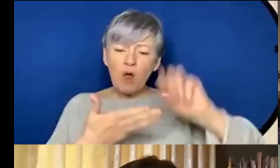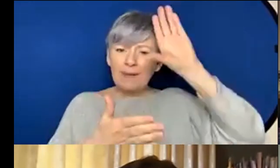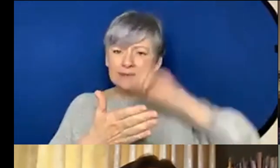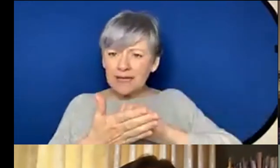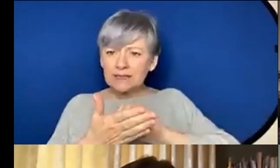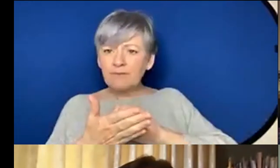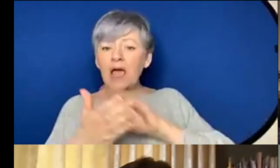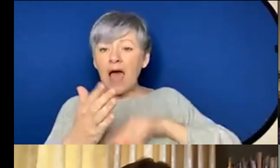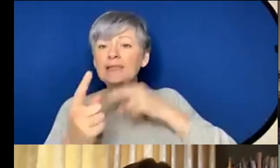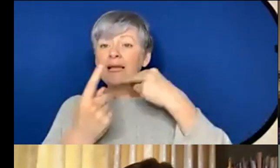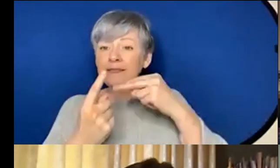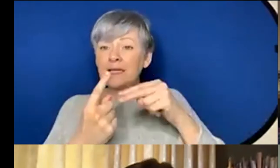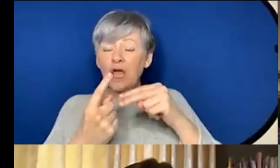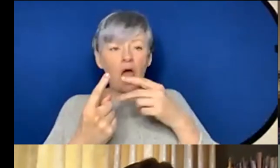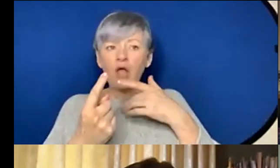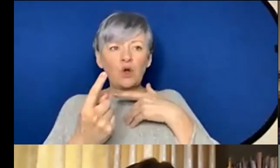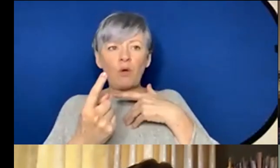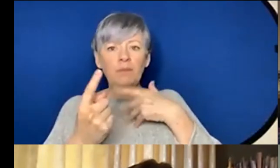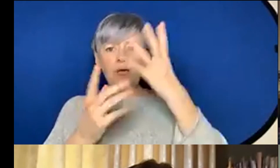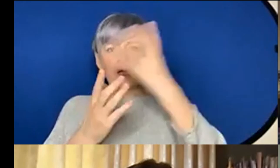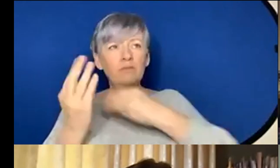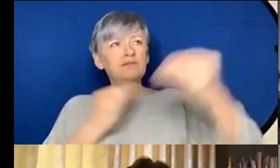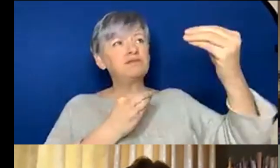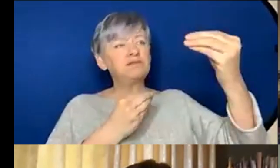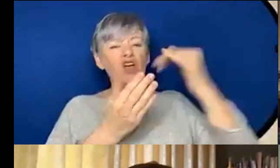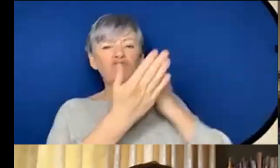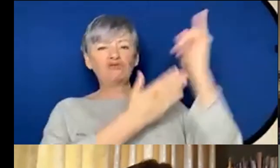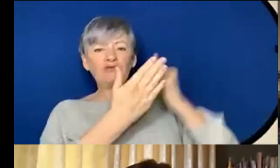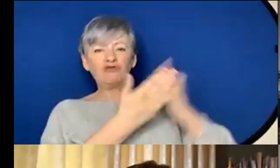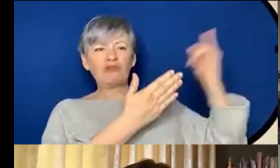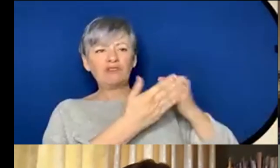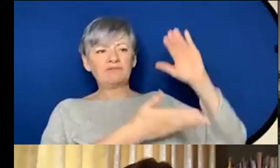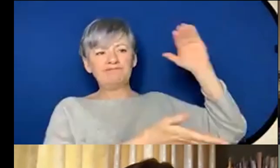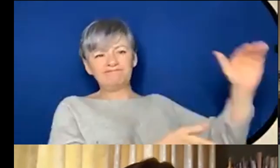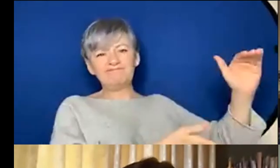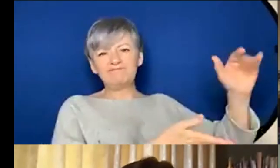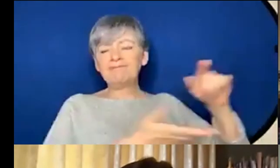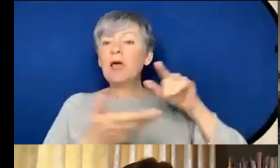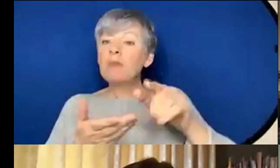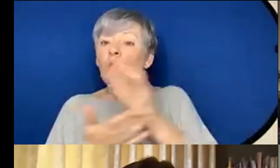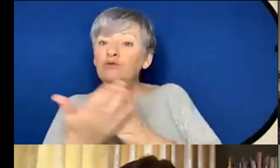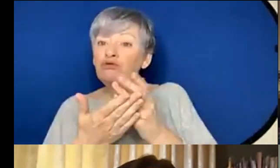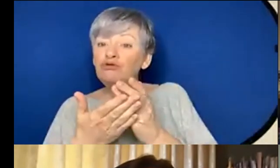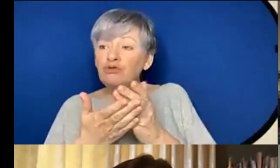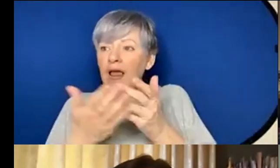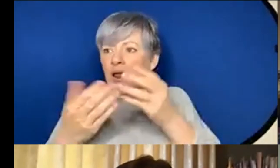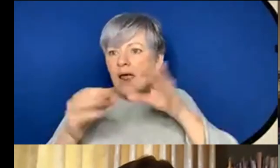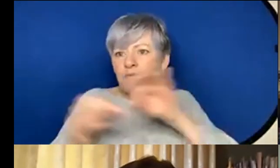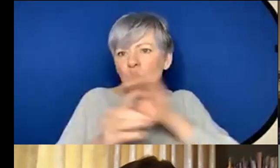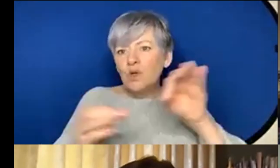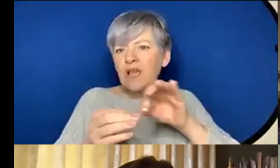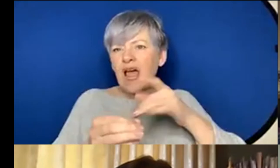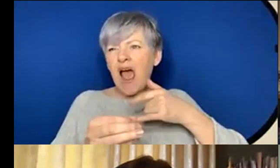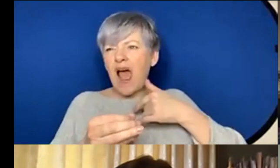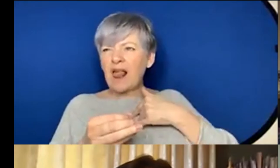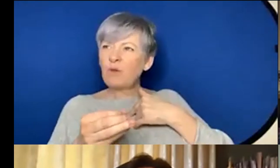person and not be immediately swept into the rejection pile um or I can share music that engages with neurodiversity without worrying I'll be regarded as